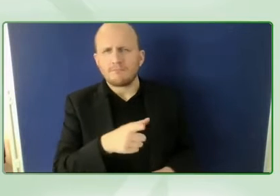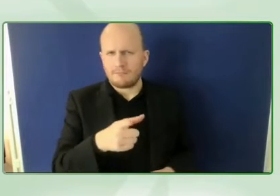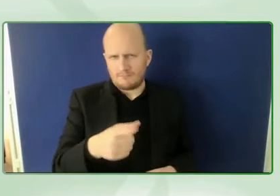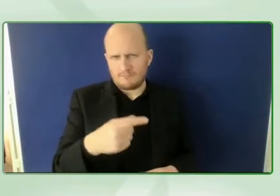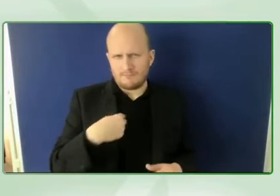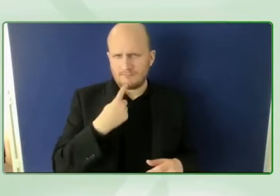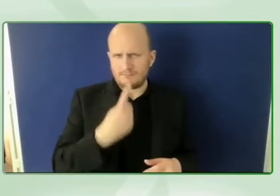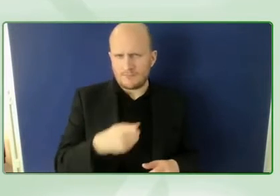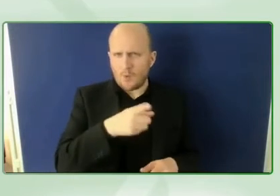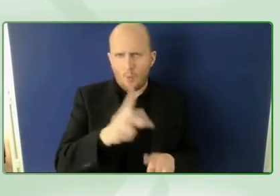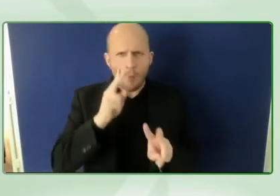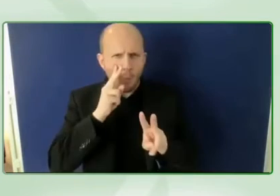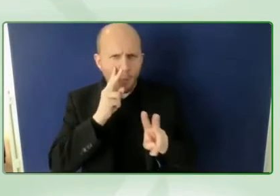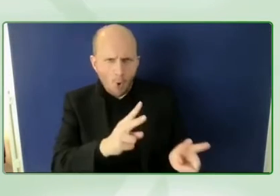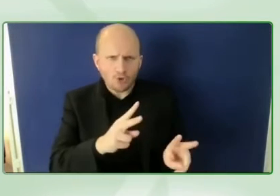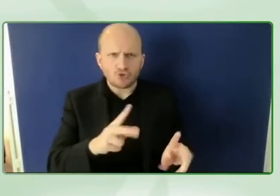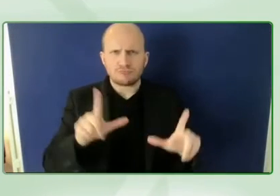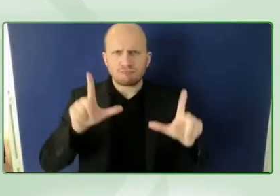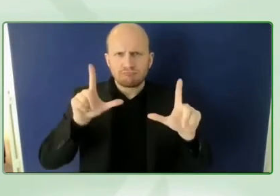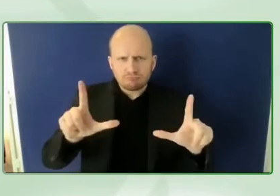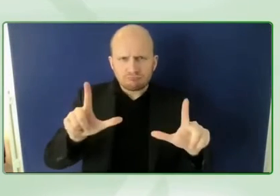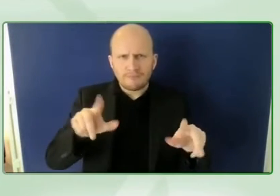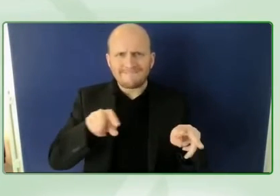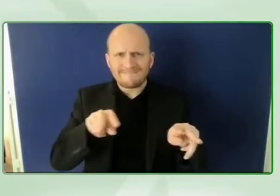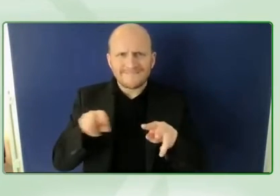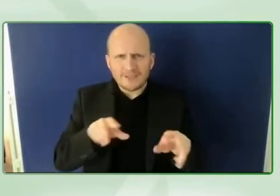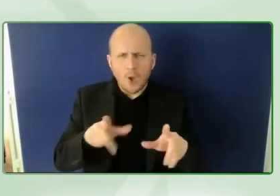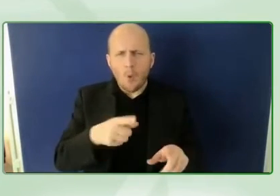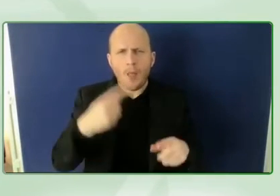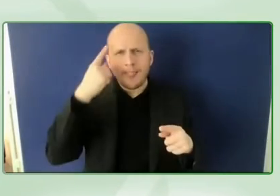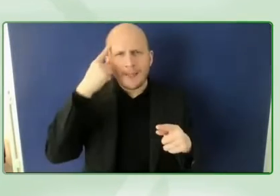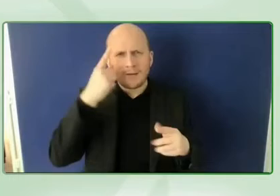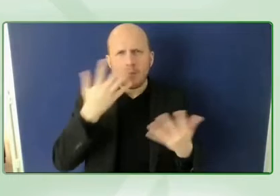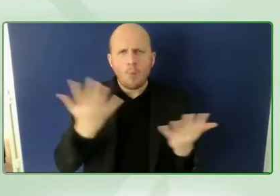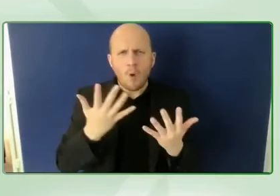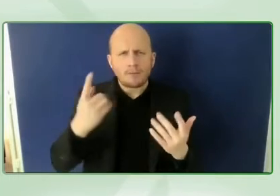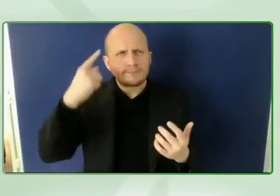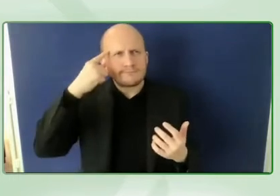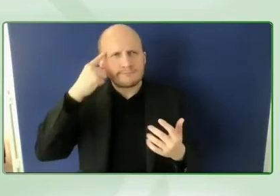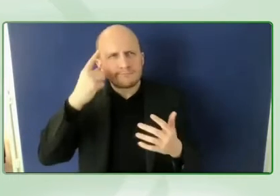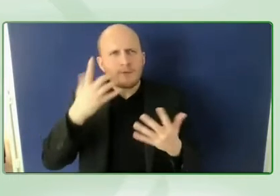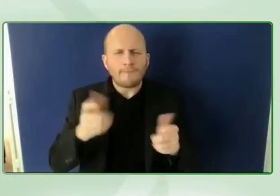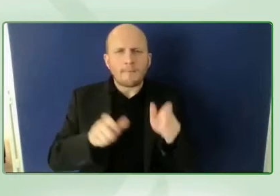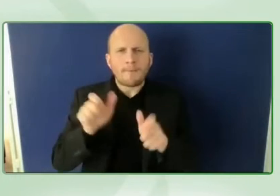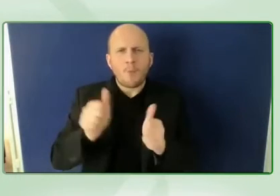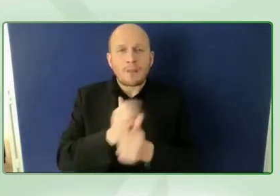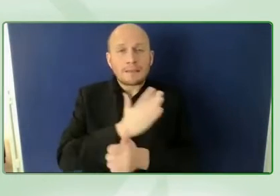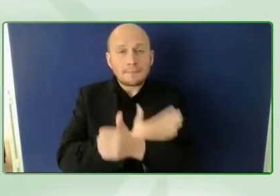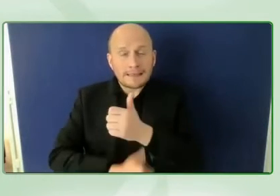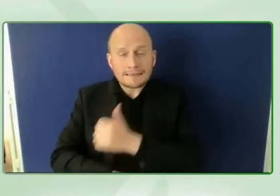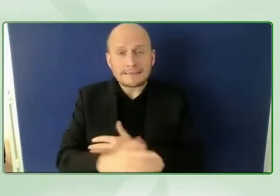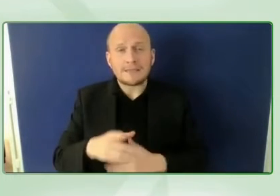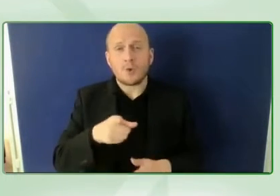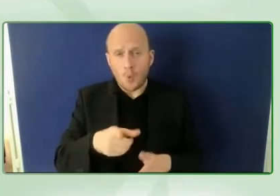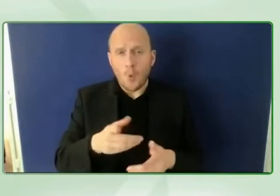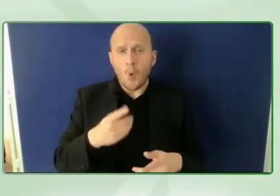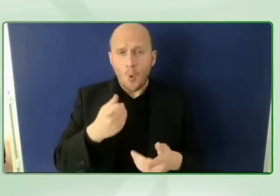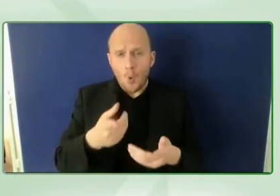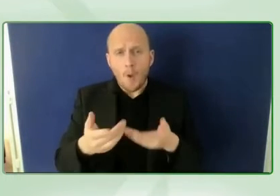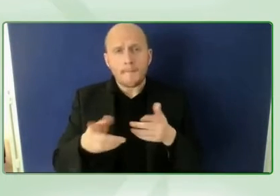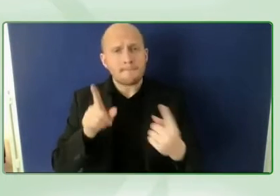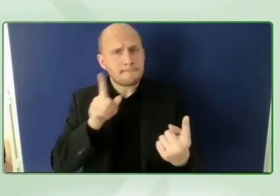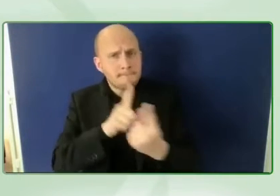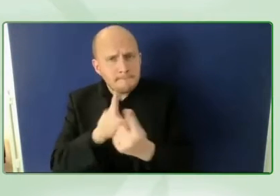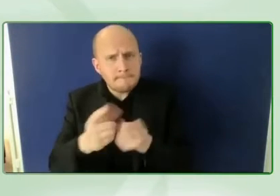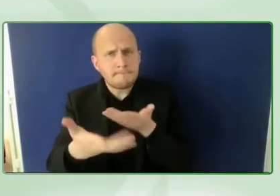attitudes and mindset about persons with disabilities talk to persons with disabilities talk to organizations of persons with disabilities if you know some